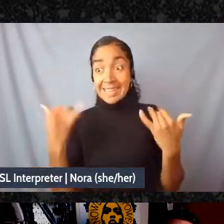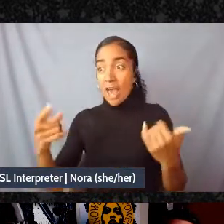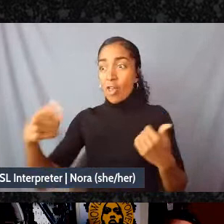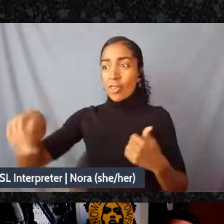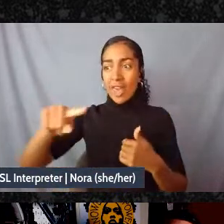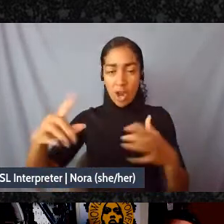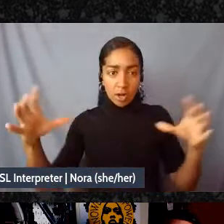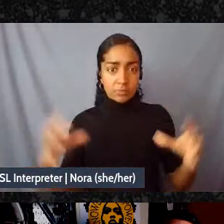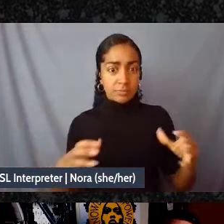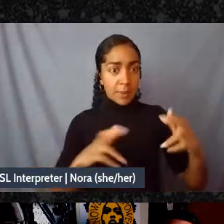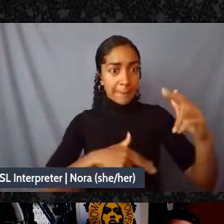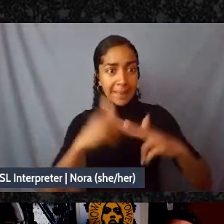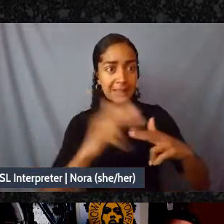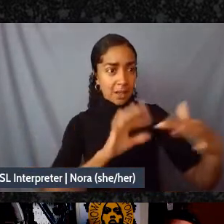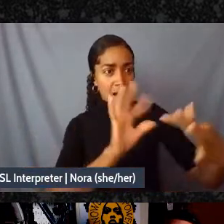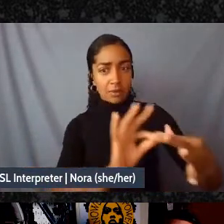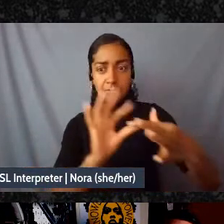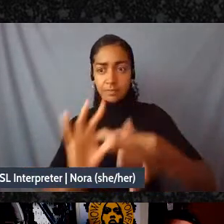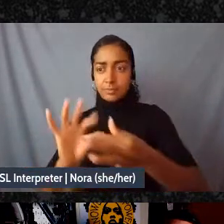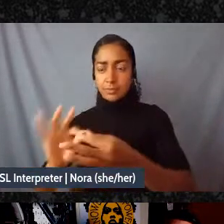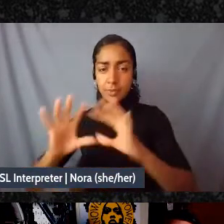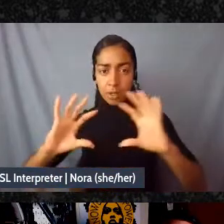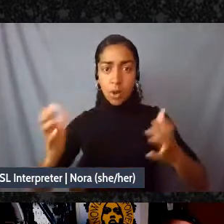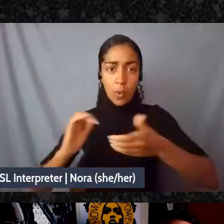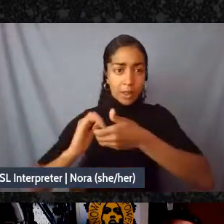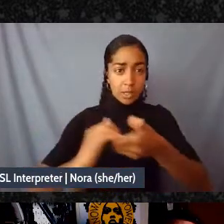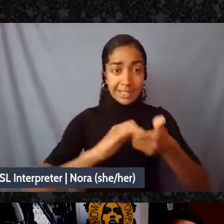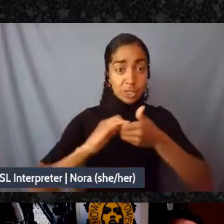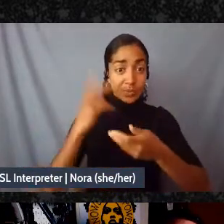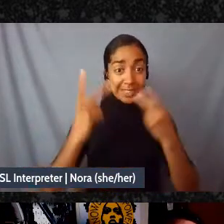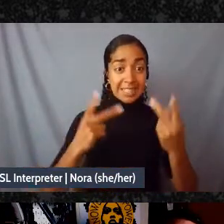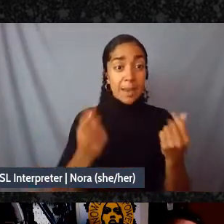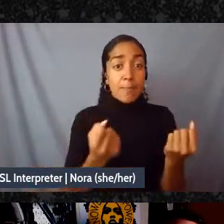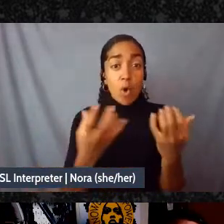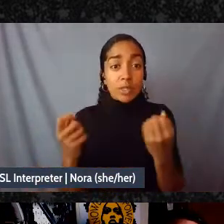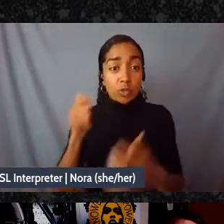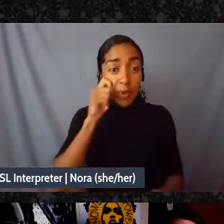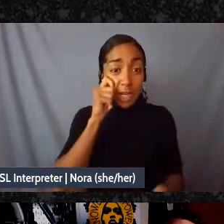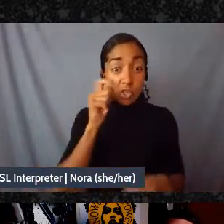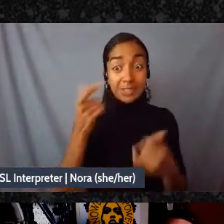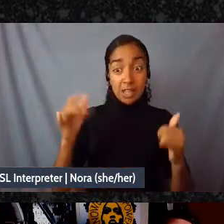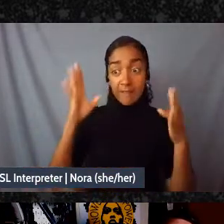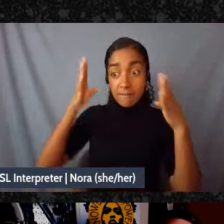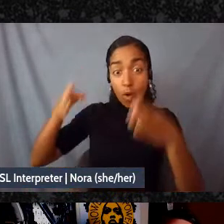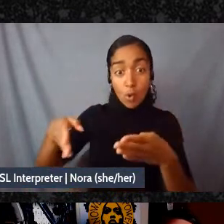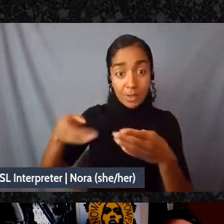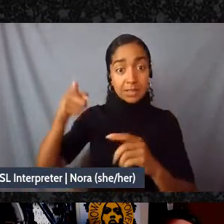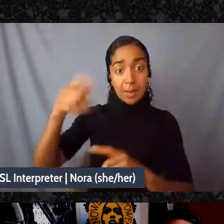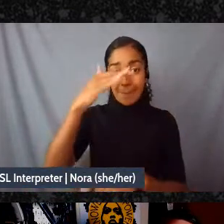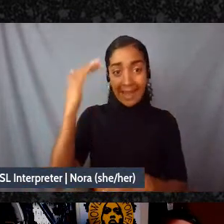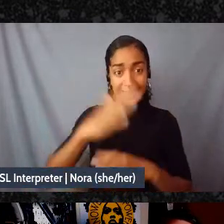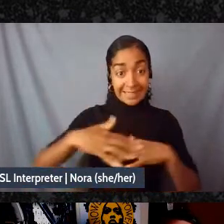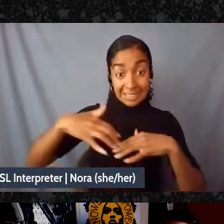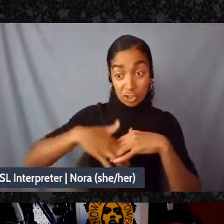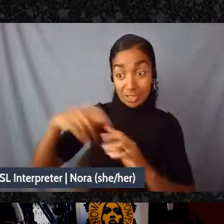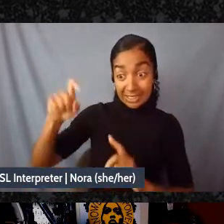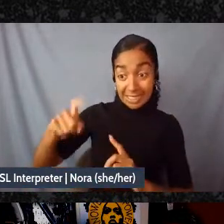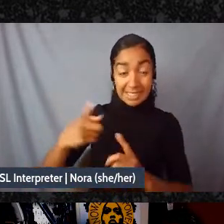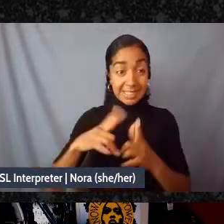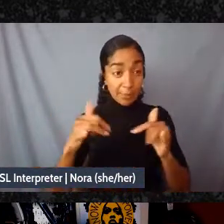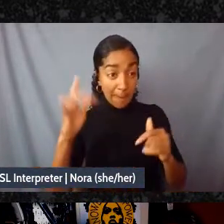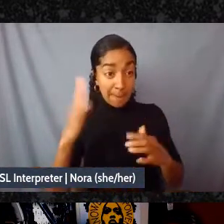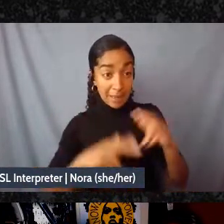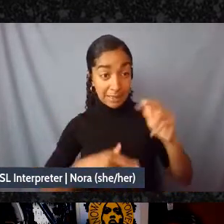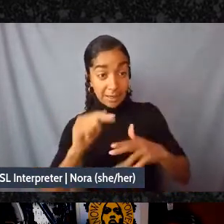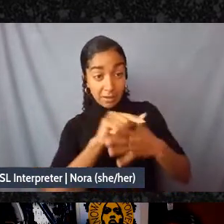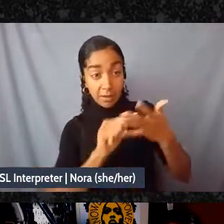coalitions we're building coalition spaces where it can be multiracial centered around black and indigenous needs we're also building these other things and